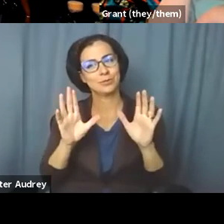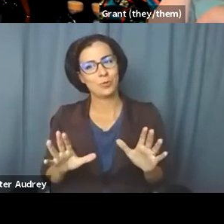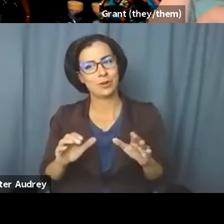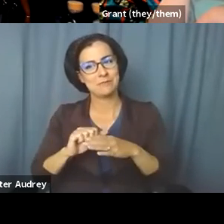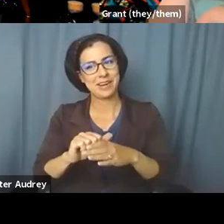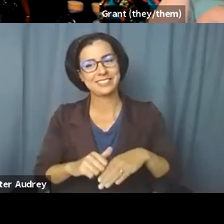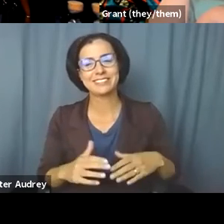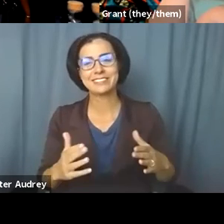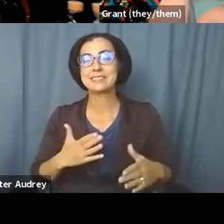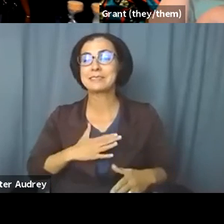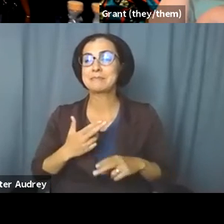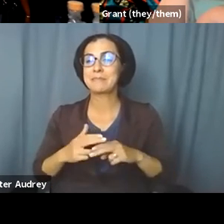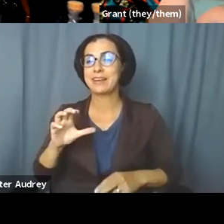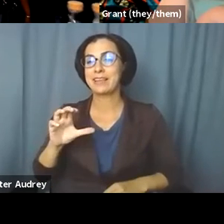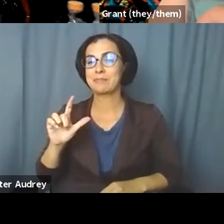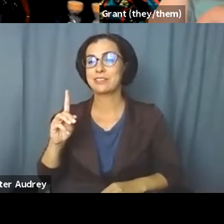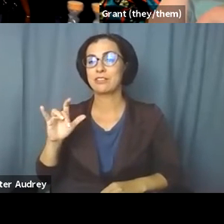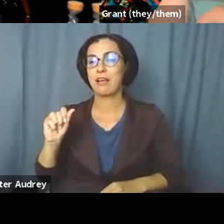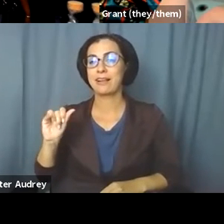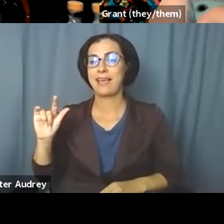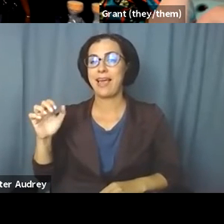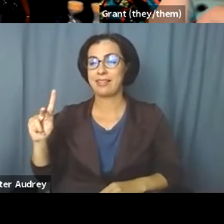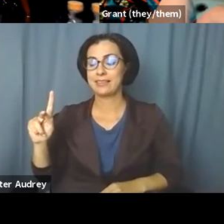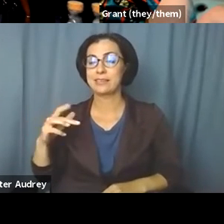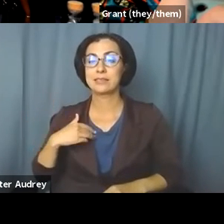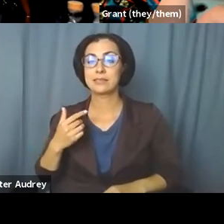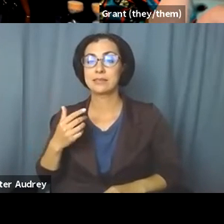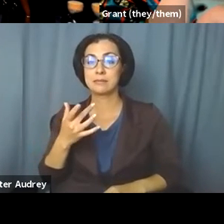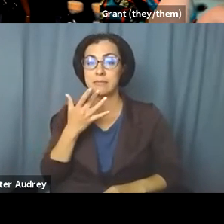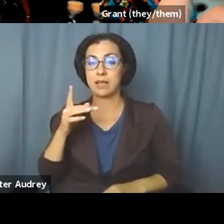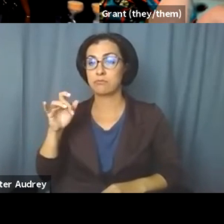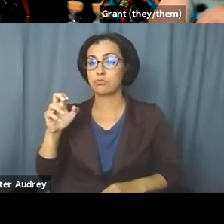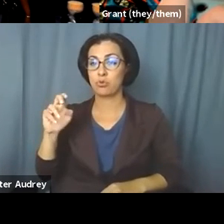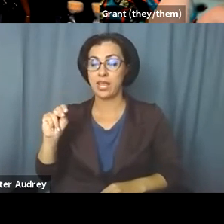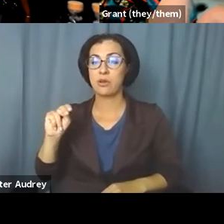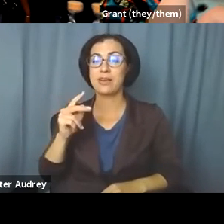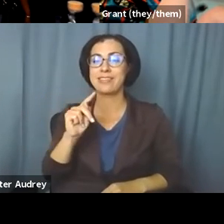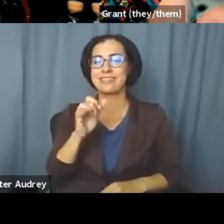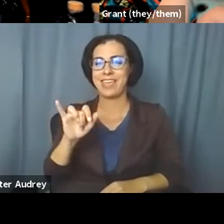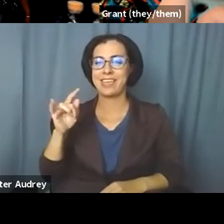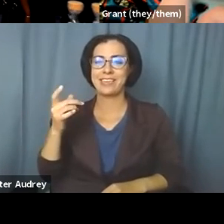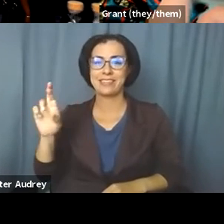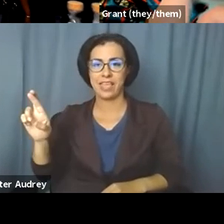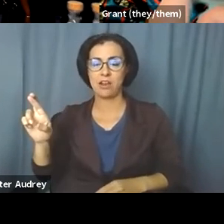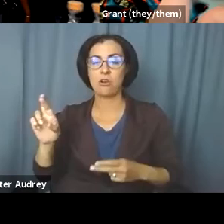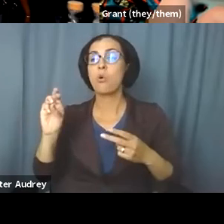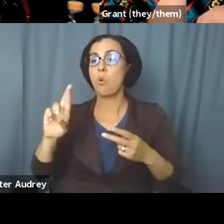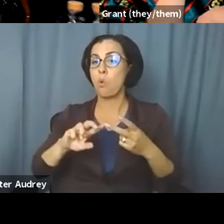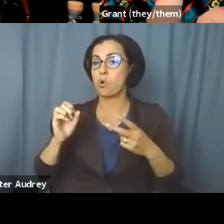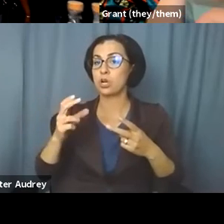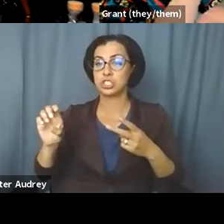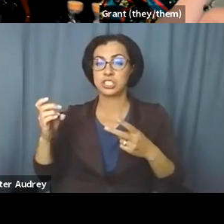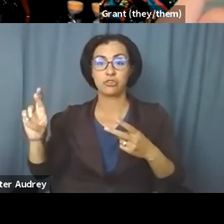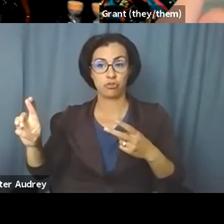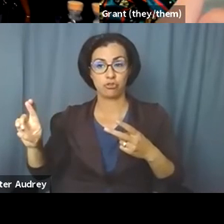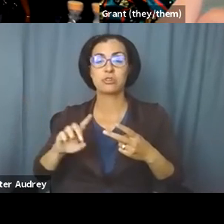My name is Claudia Alec. My gender pronouns are they, their, she, hers. You can use those interchangeably. I'm